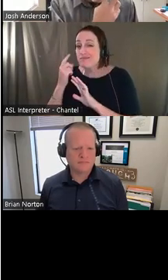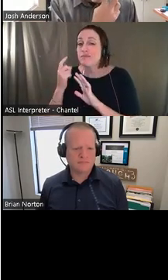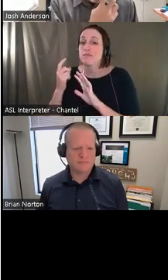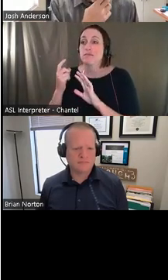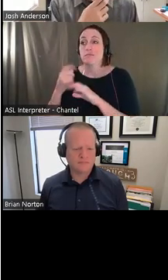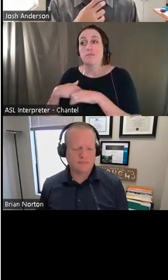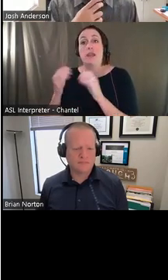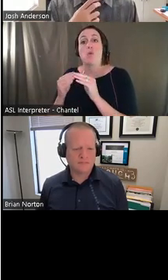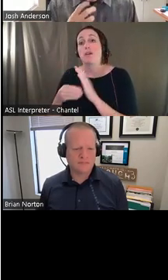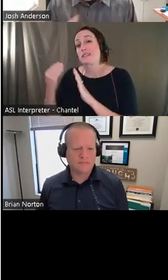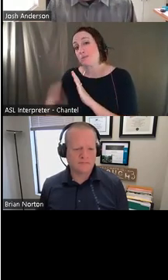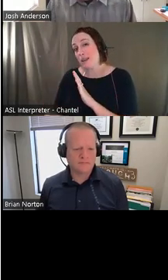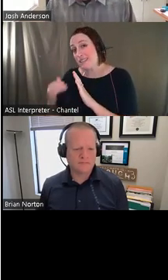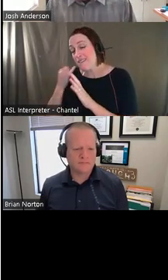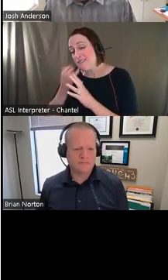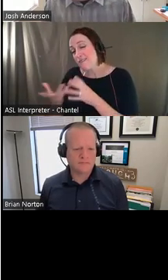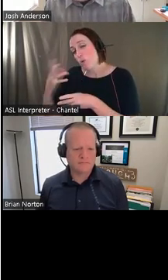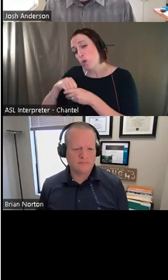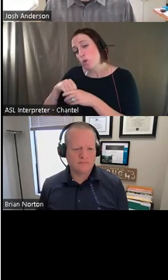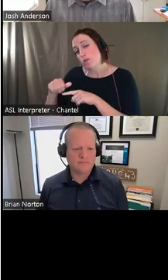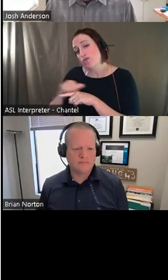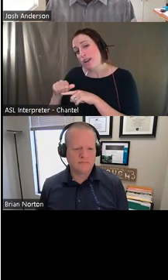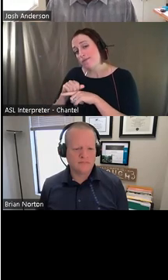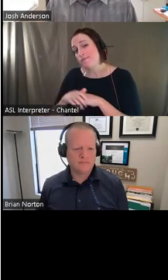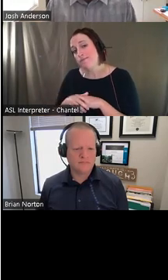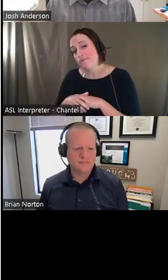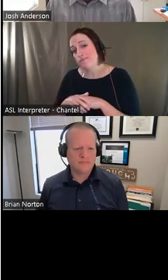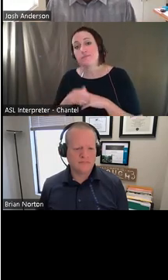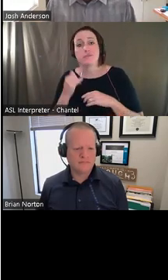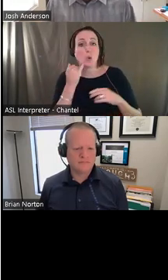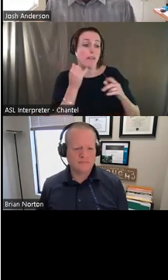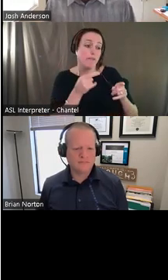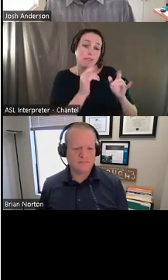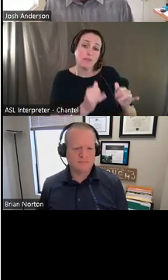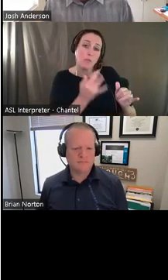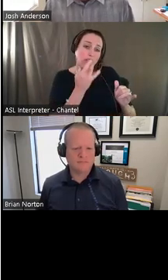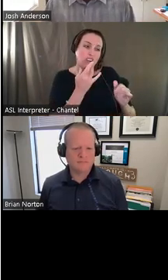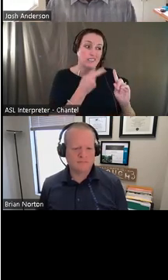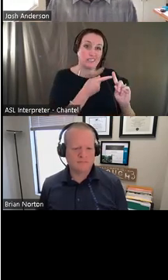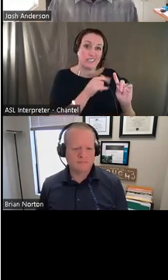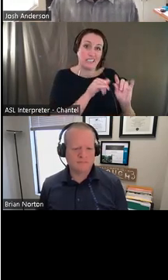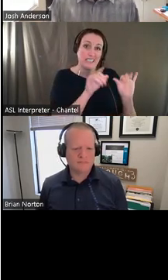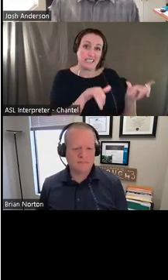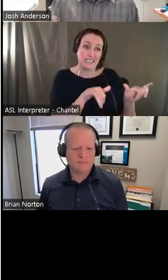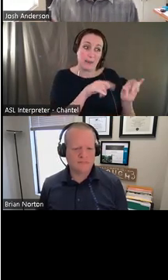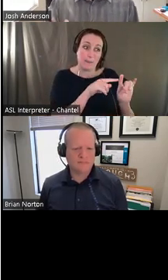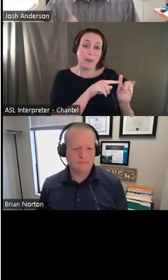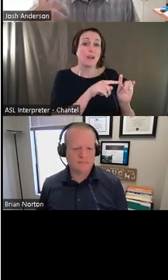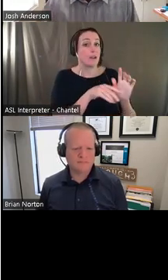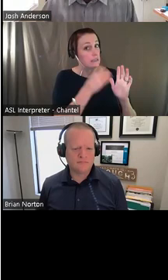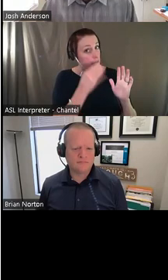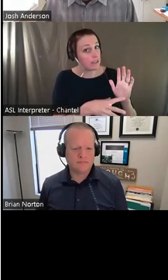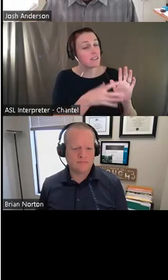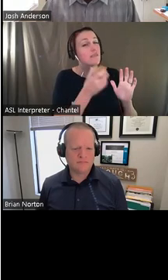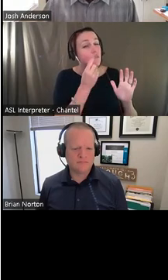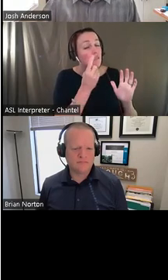uh, prefers one system and it's a little bit more expensive, but they know how to use it. Well, when training, make